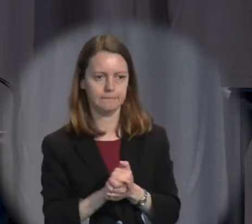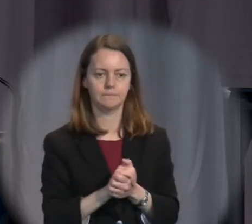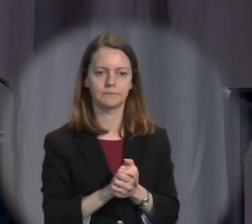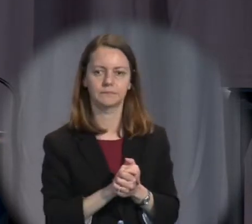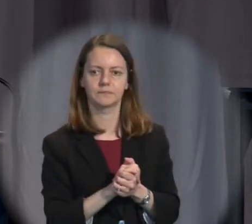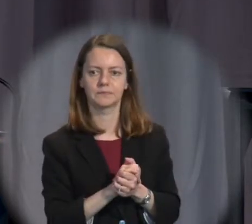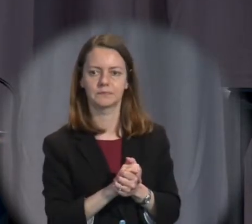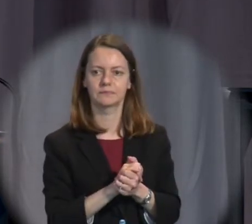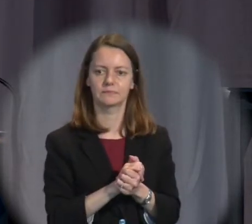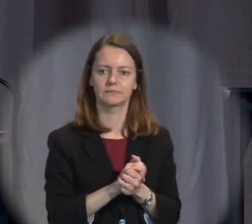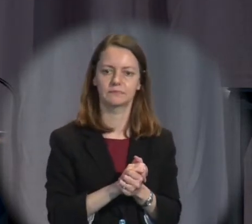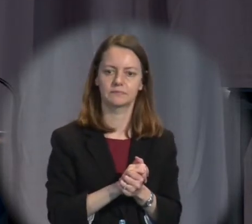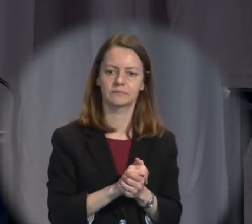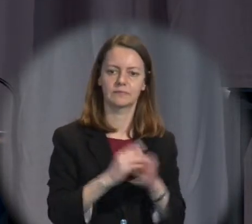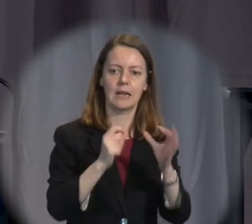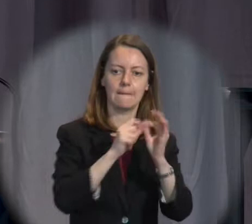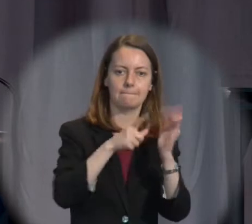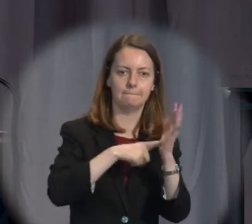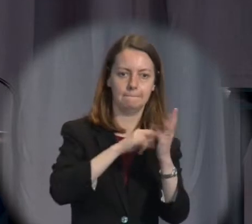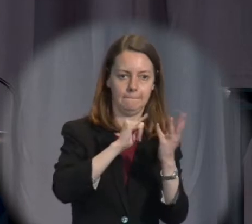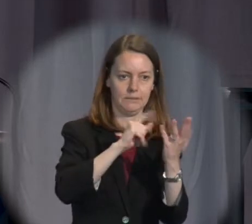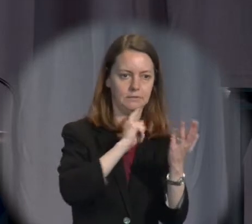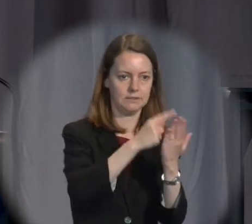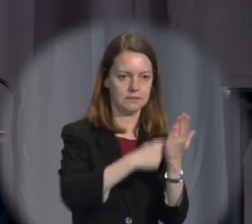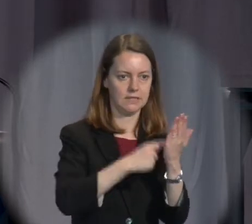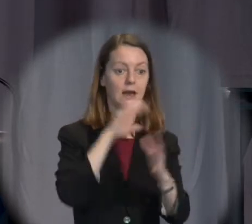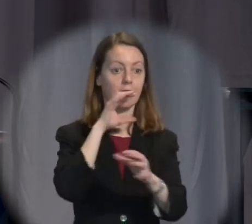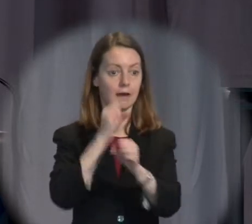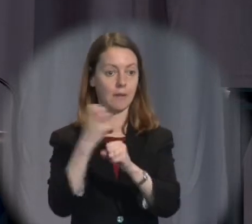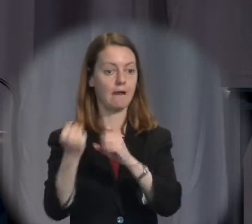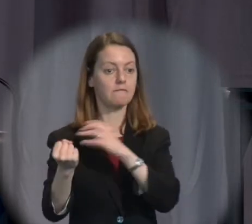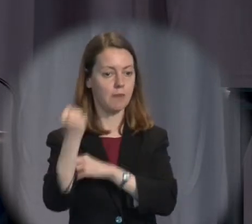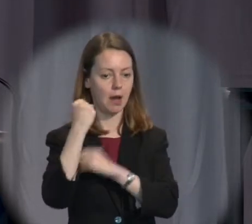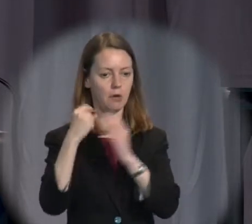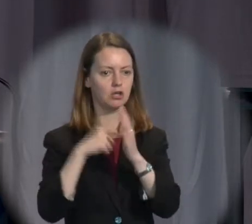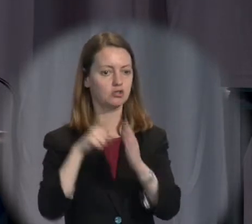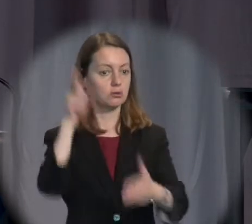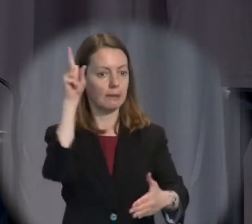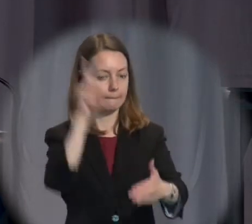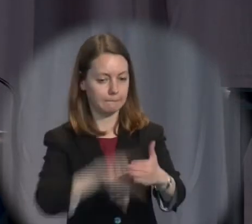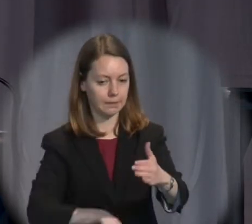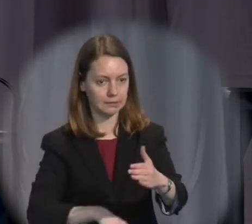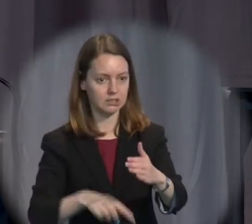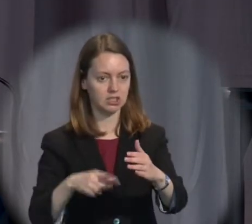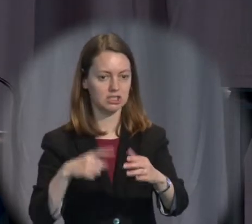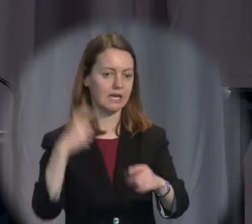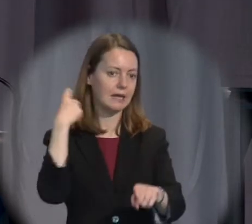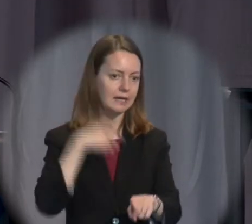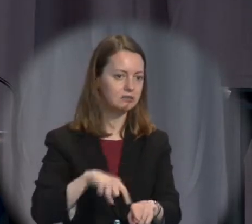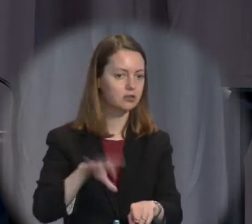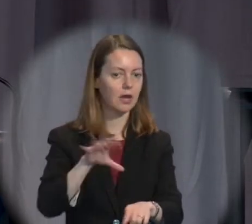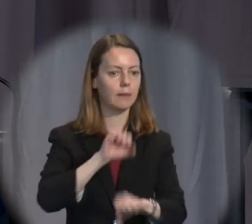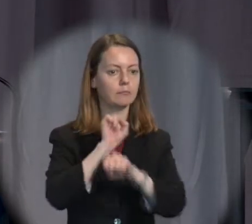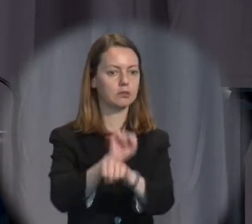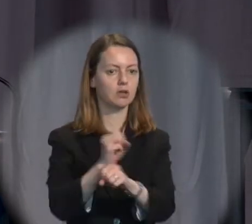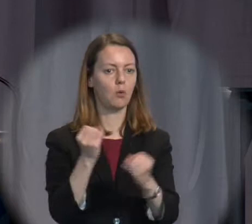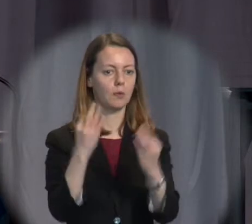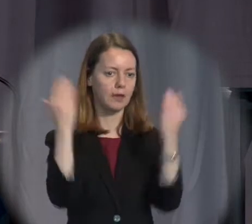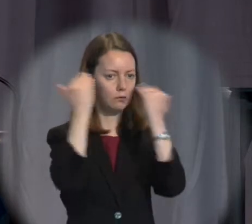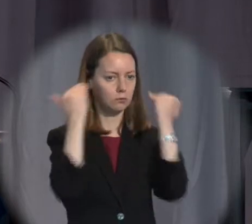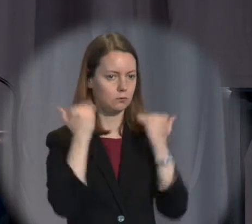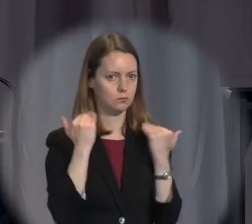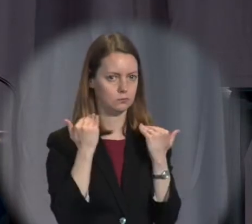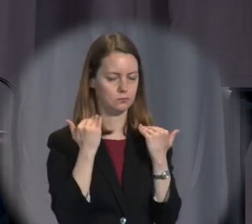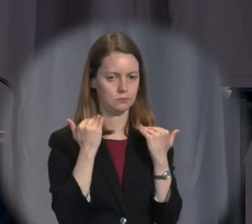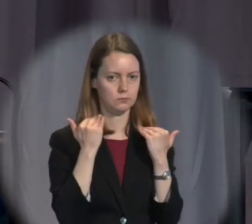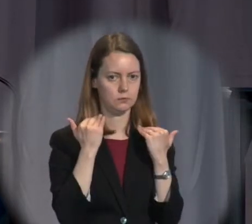points out very helpfully that the bills gave the executive the power to inflict punishment, execution, and imprisonment without a judicial power.